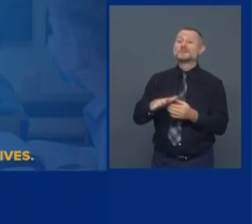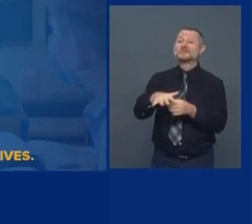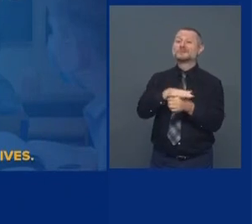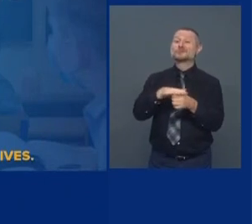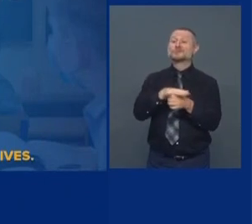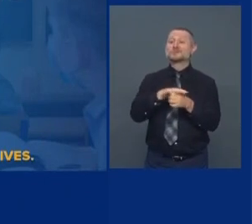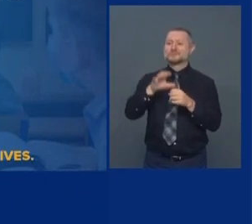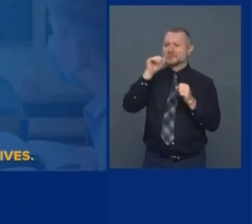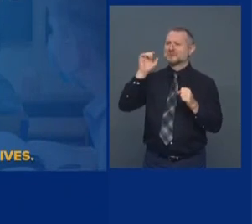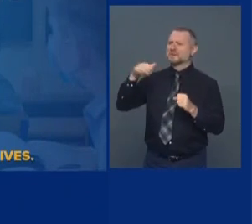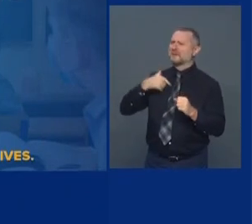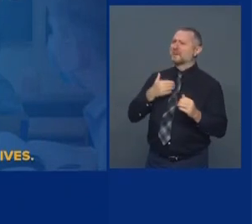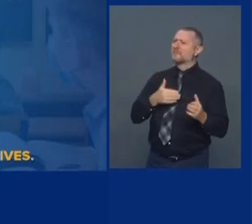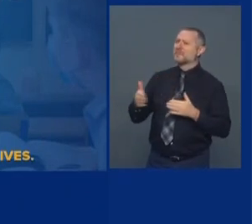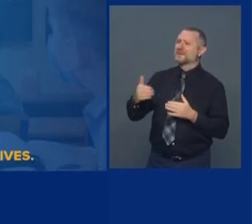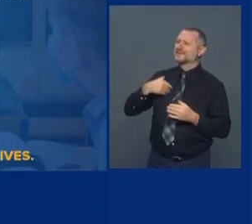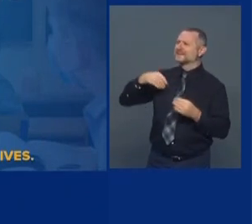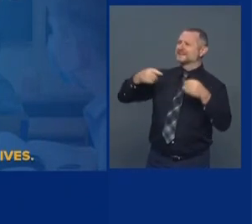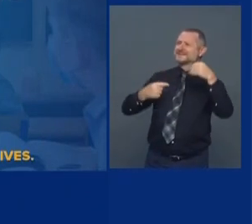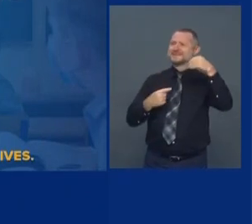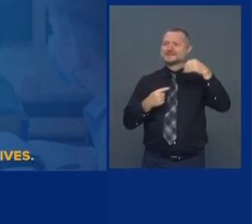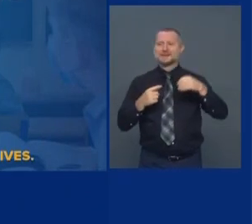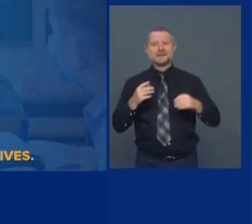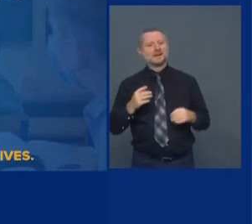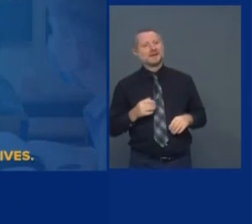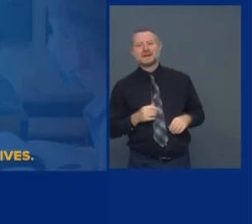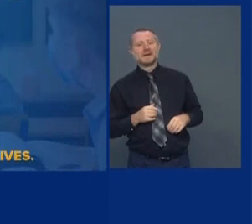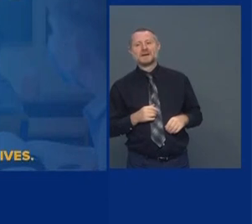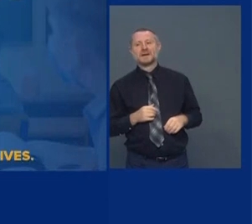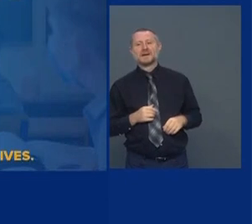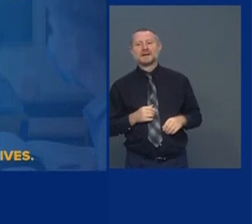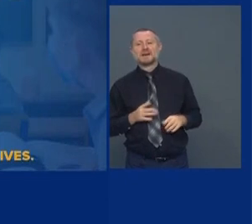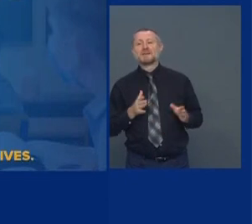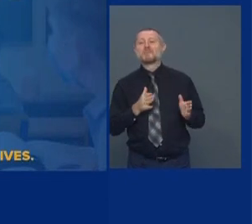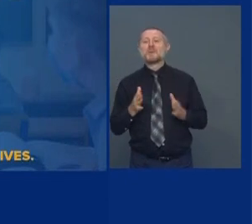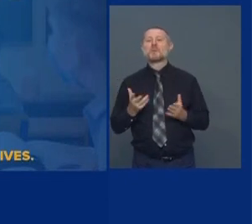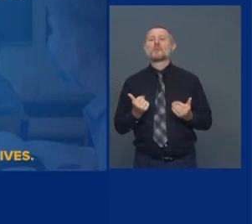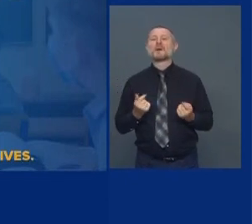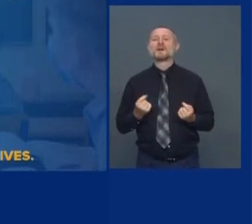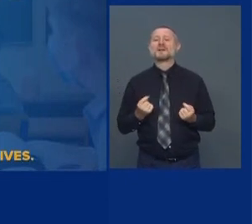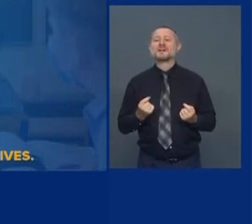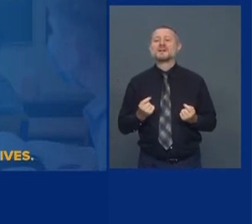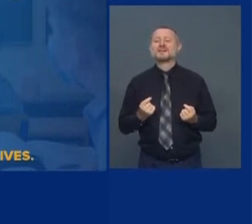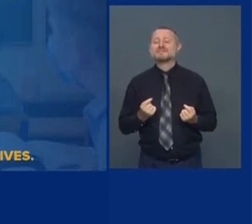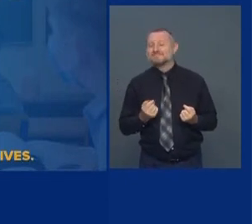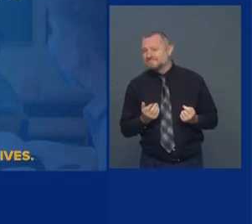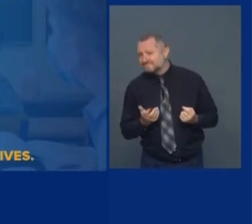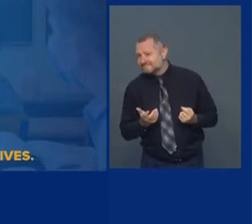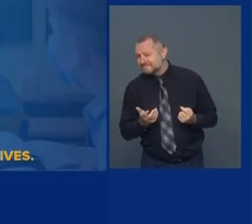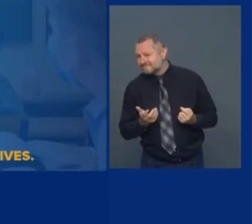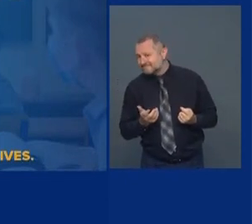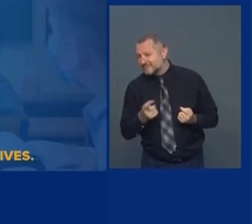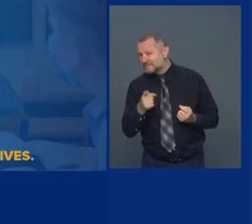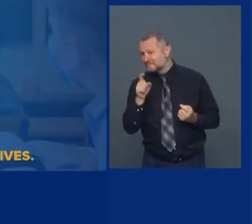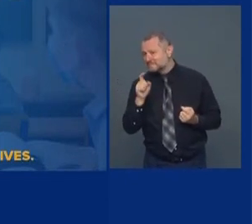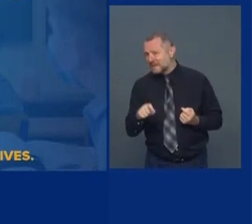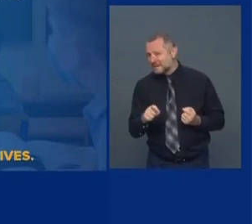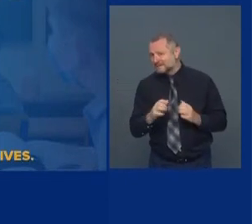Yeah. Plans are only as good as your ability to implement a plan.